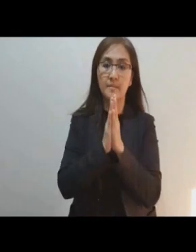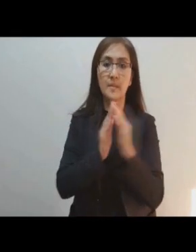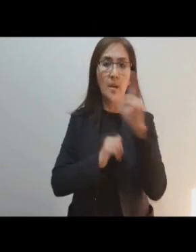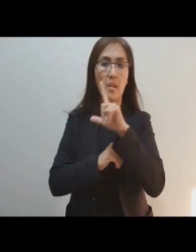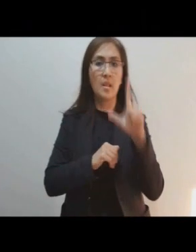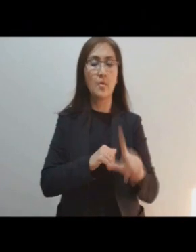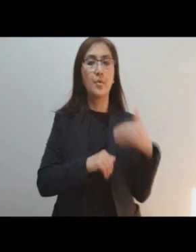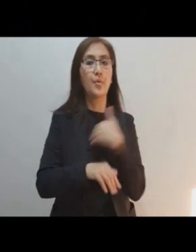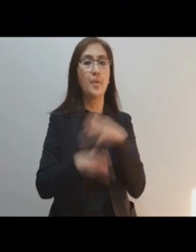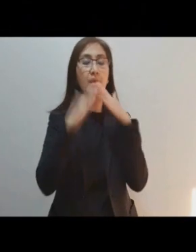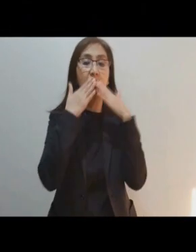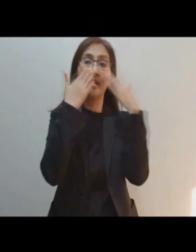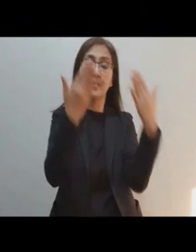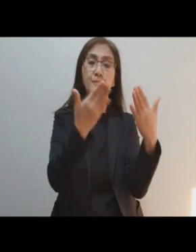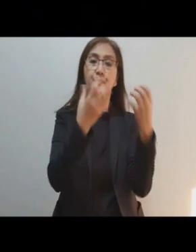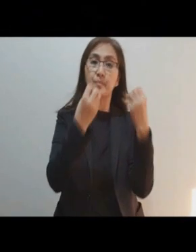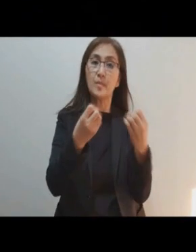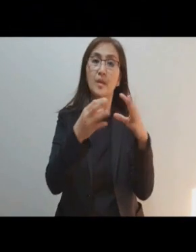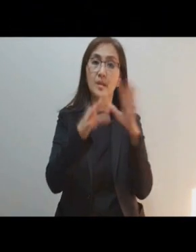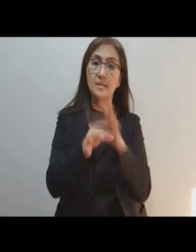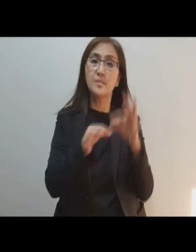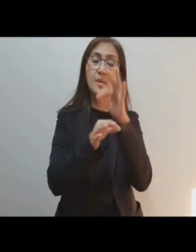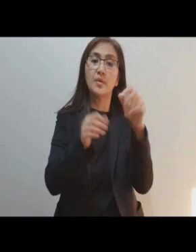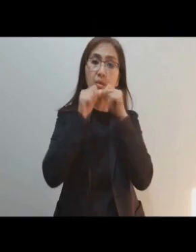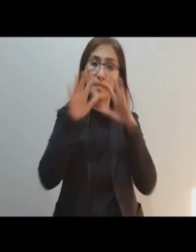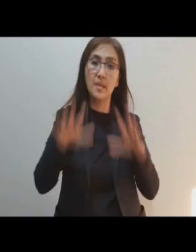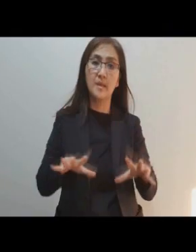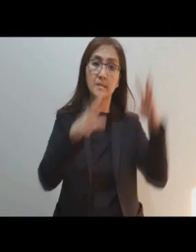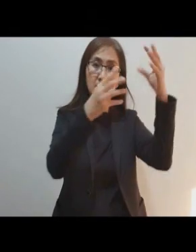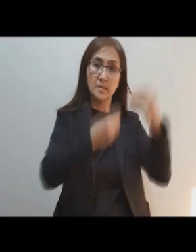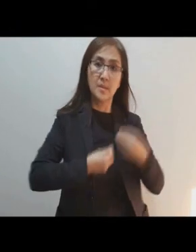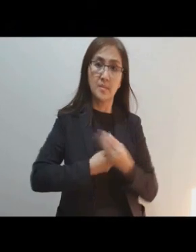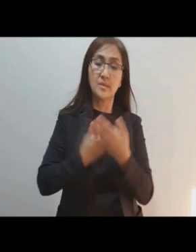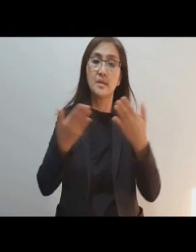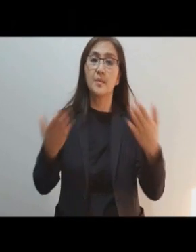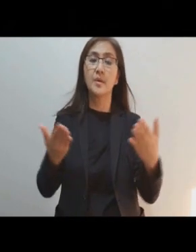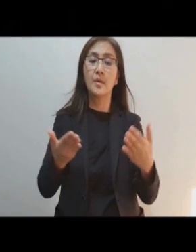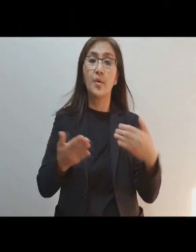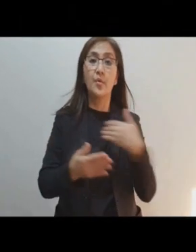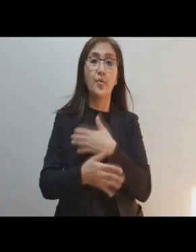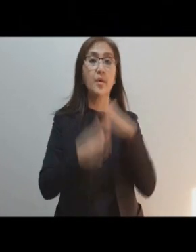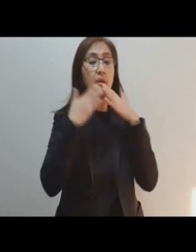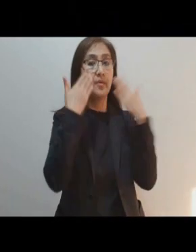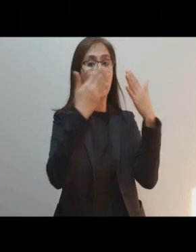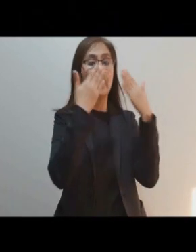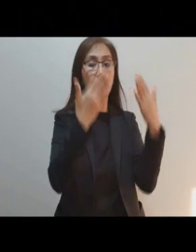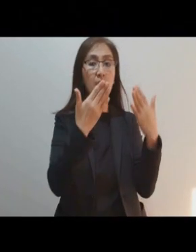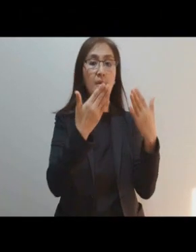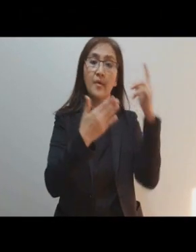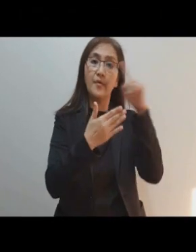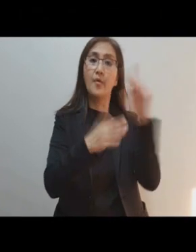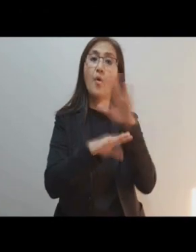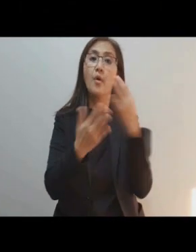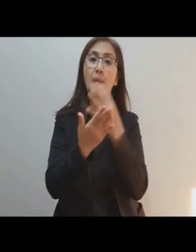Lord, we thank you for the abundant spiritual blessings you bestowed upon us. We are grateful as well